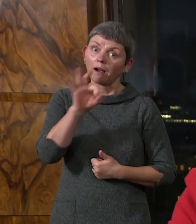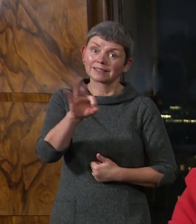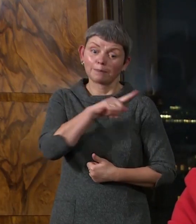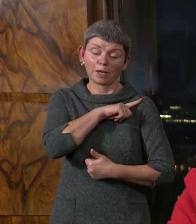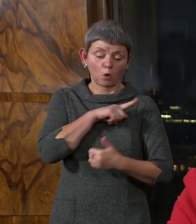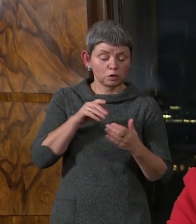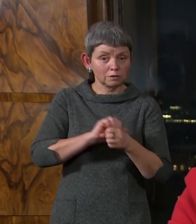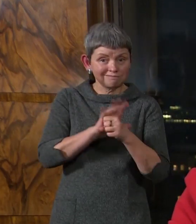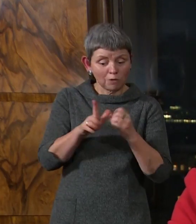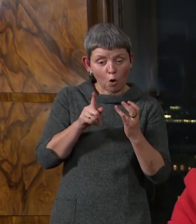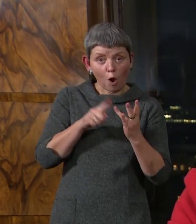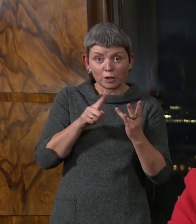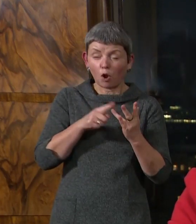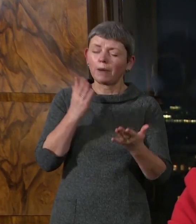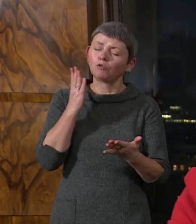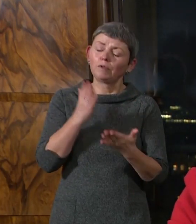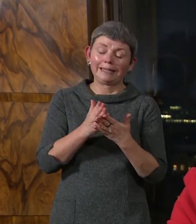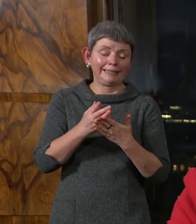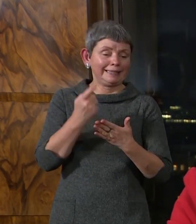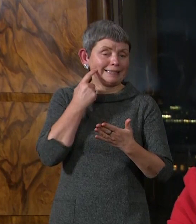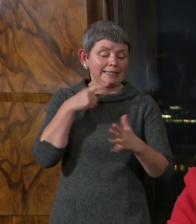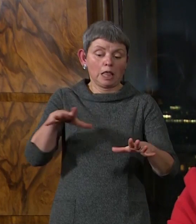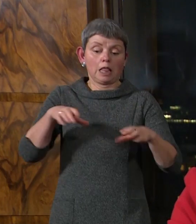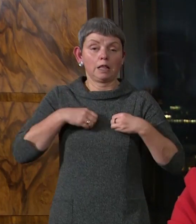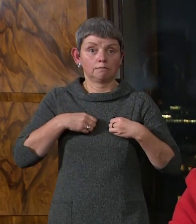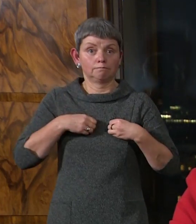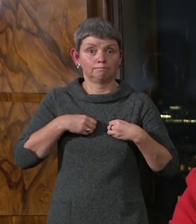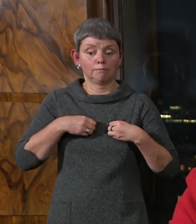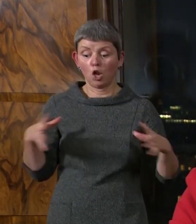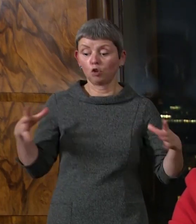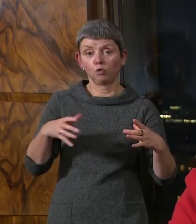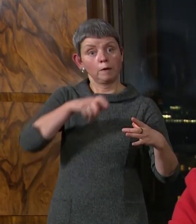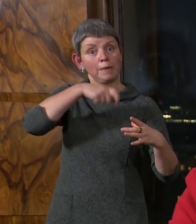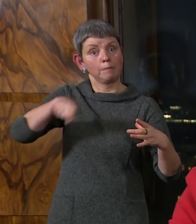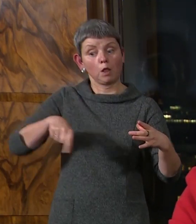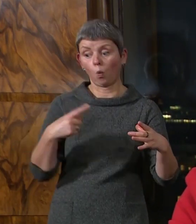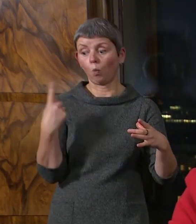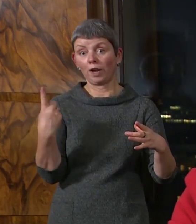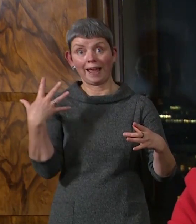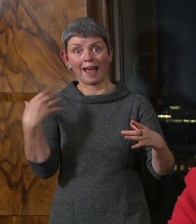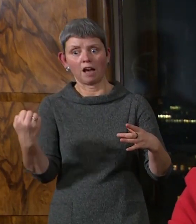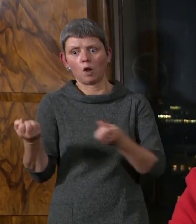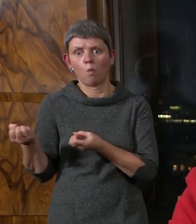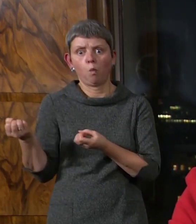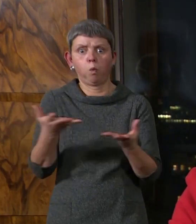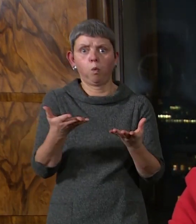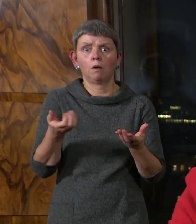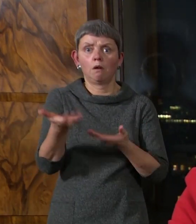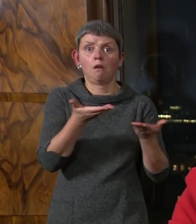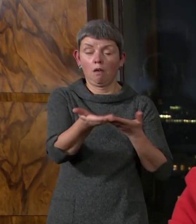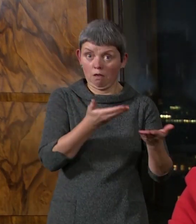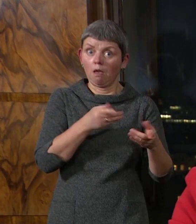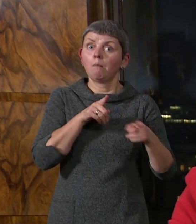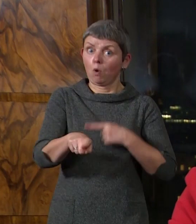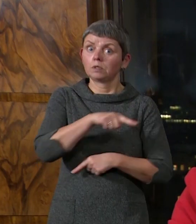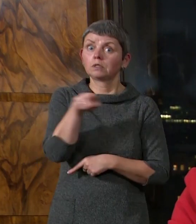Our experience to date says if it gets into a group of people, it will infect many of them. So limiting numbers